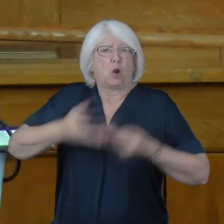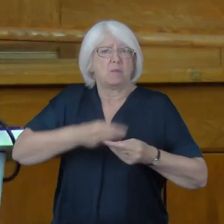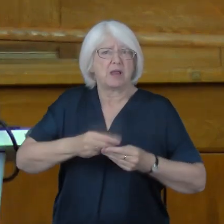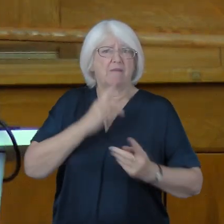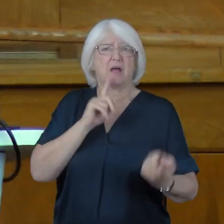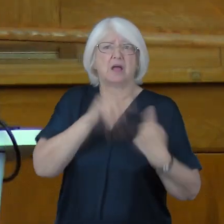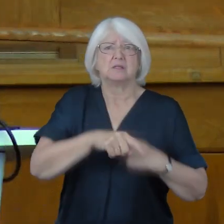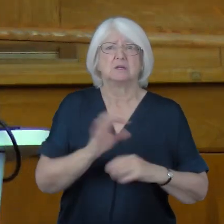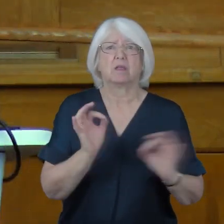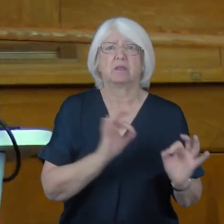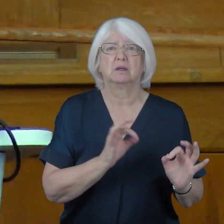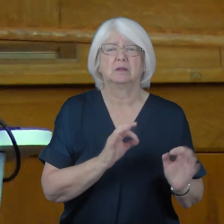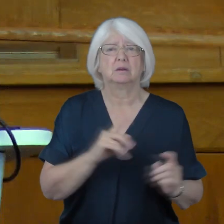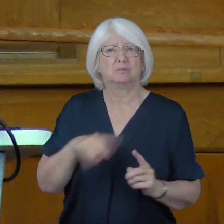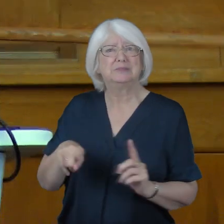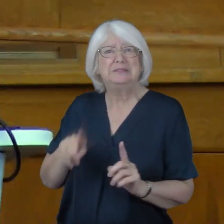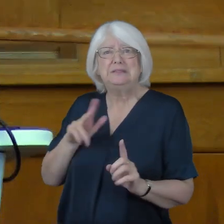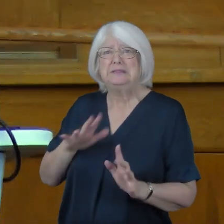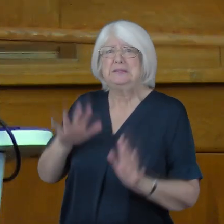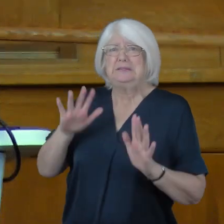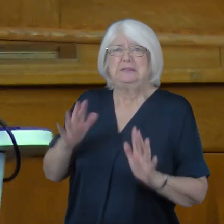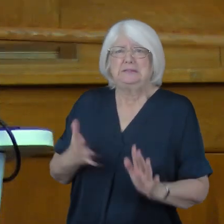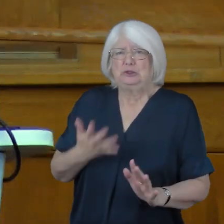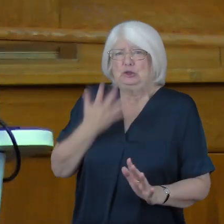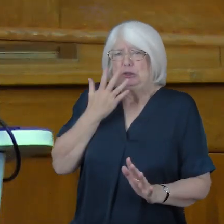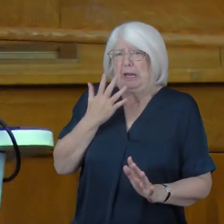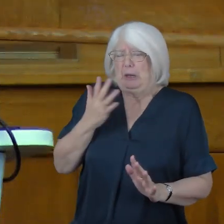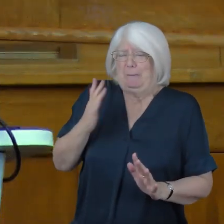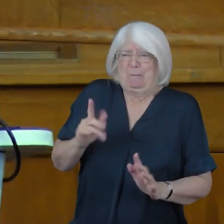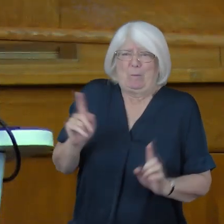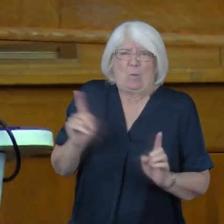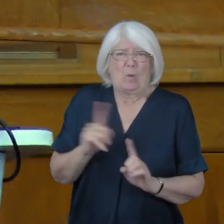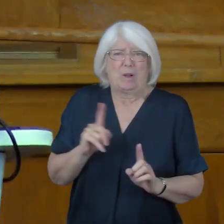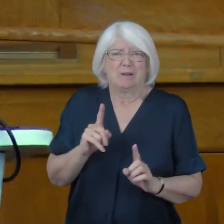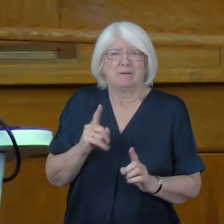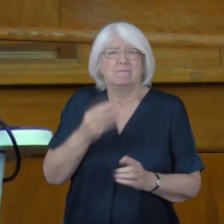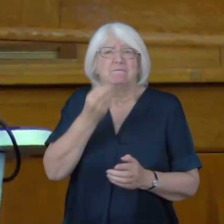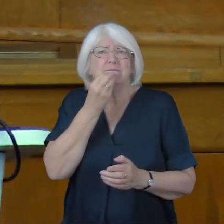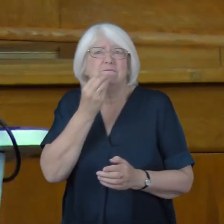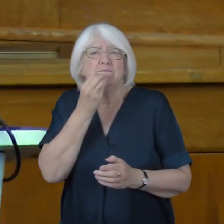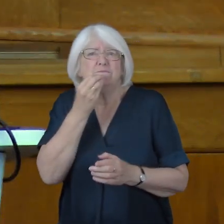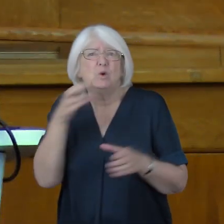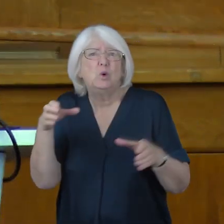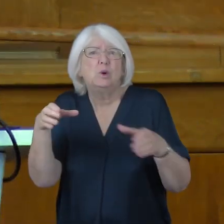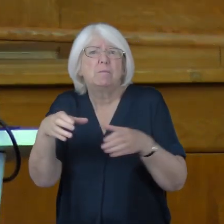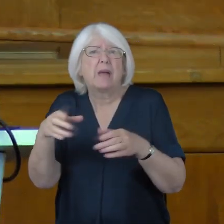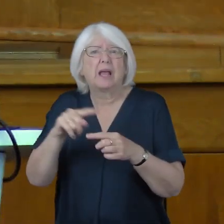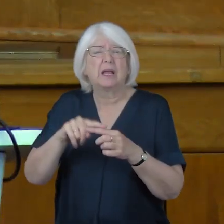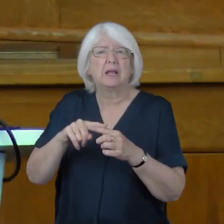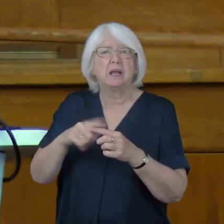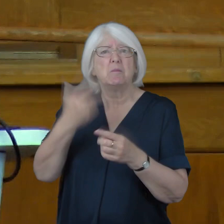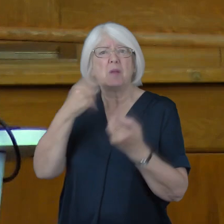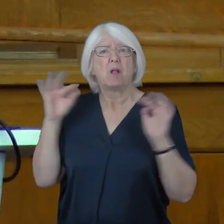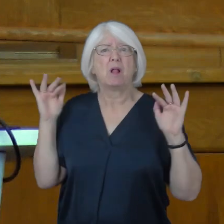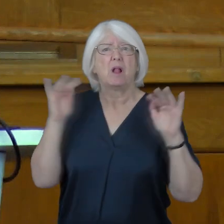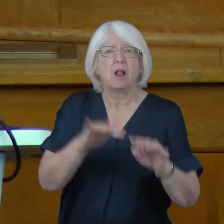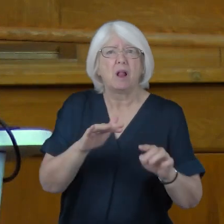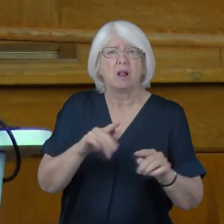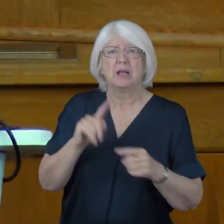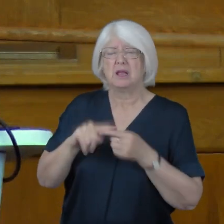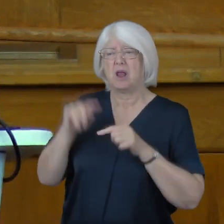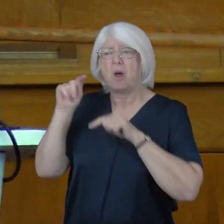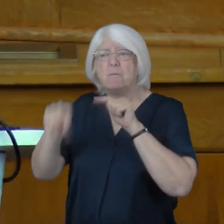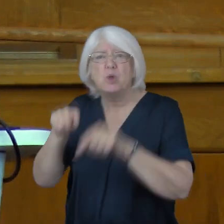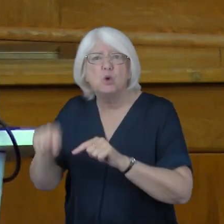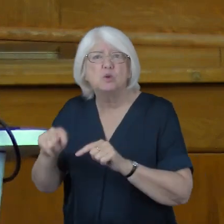answer. We hear with great shame of the growth in food bank demand, in abuse and domestic violence,